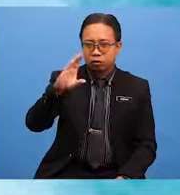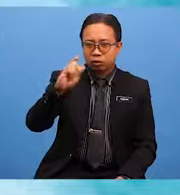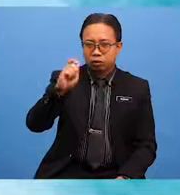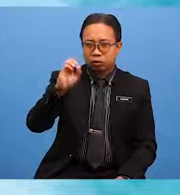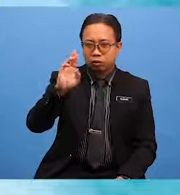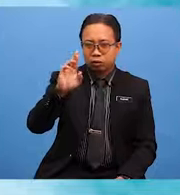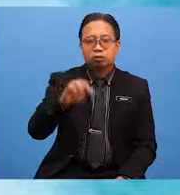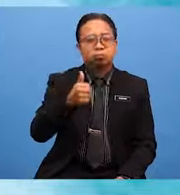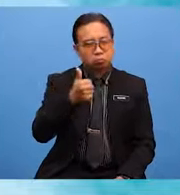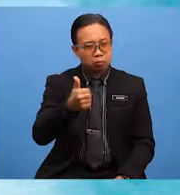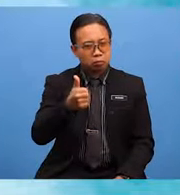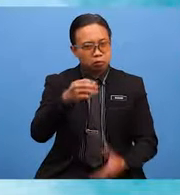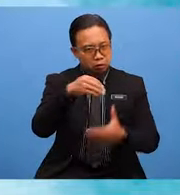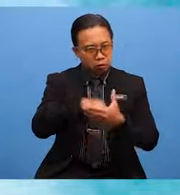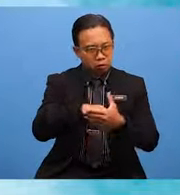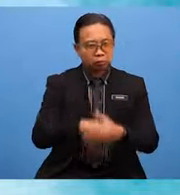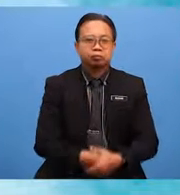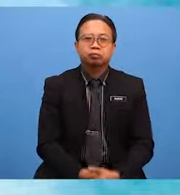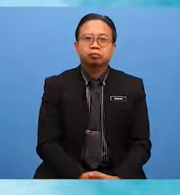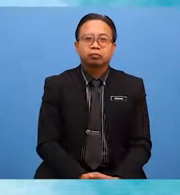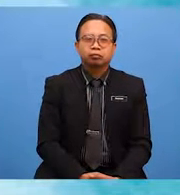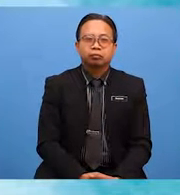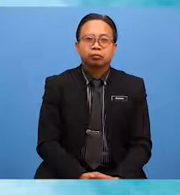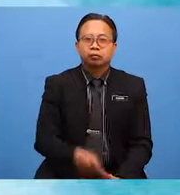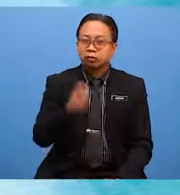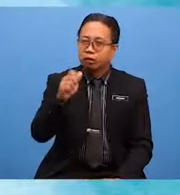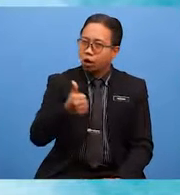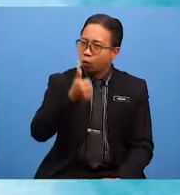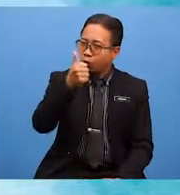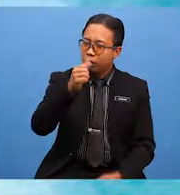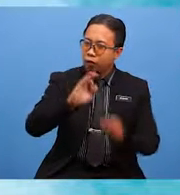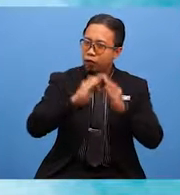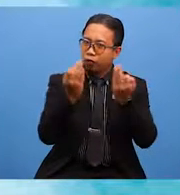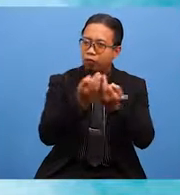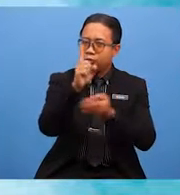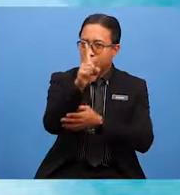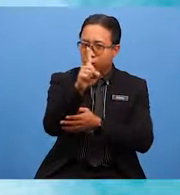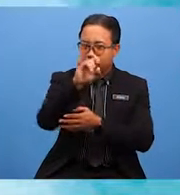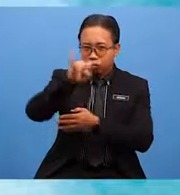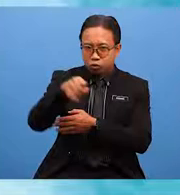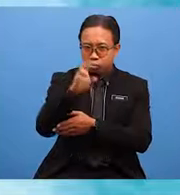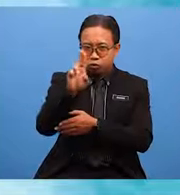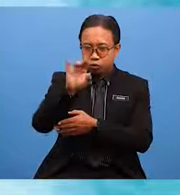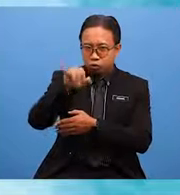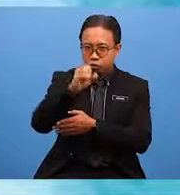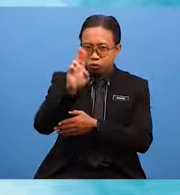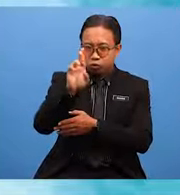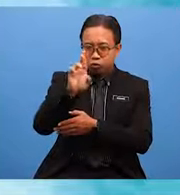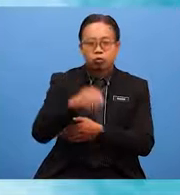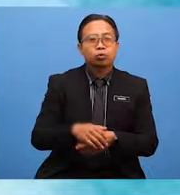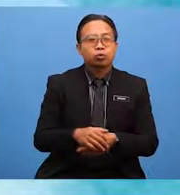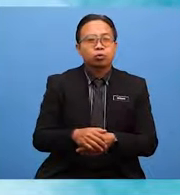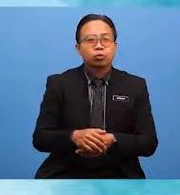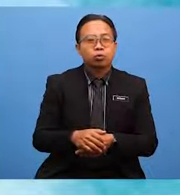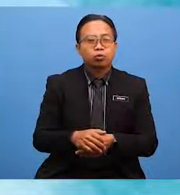flawless in her elements. The winner from Juan Jujo proved themselves to be talented and